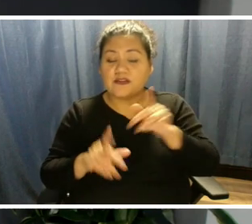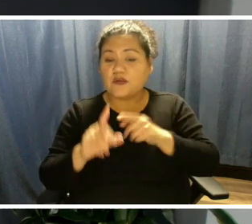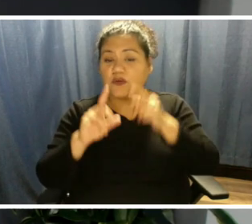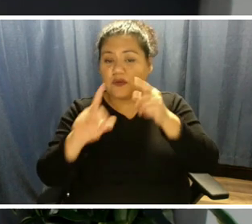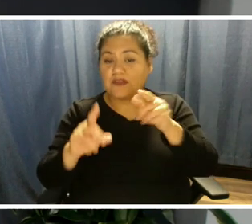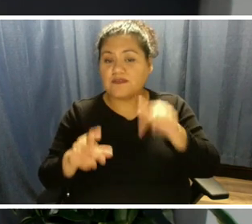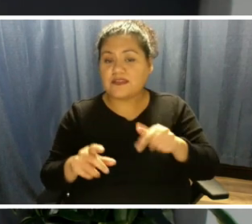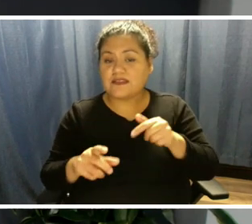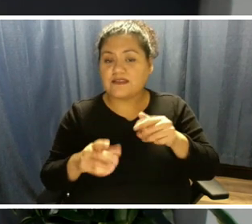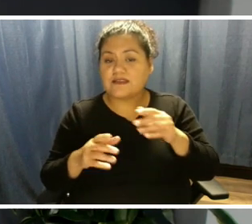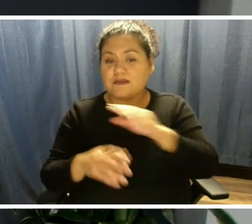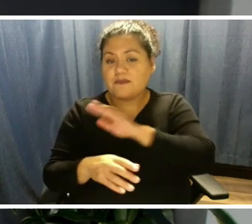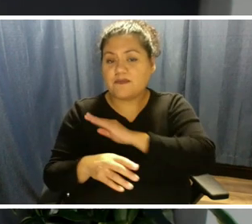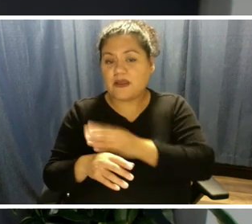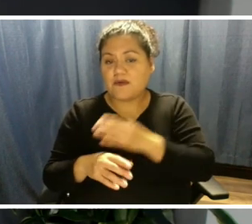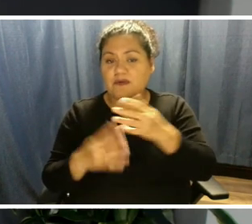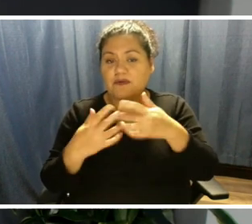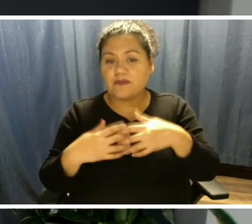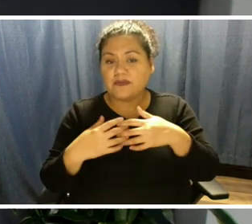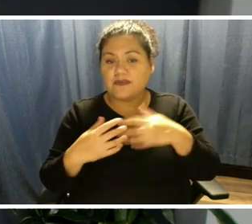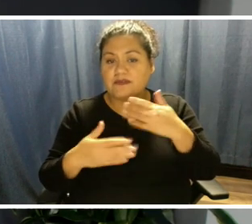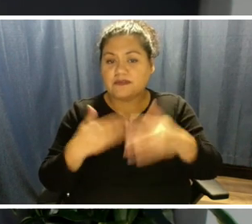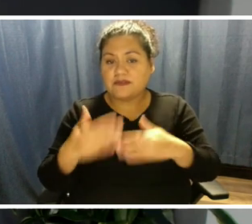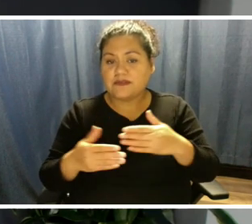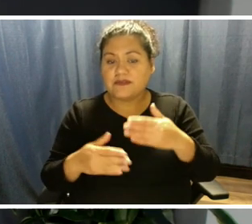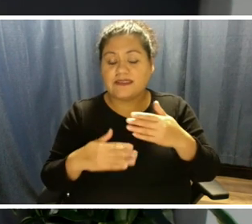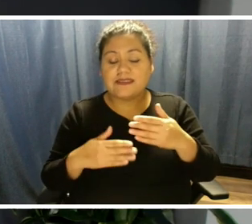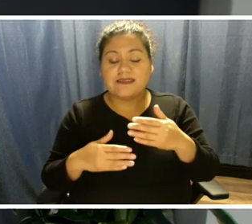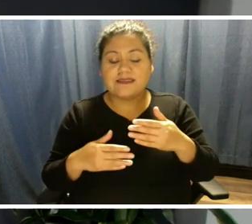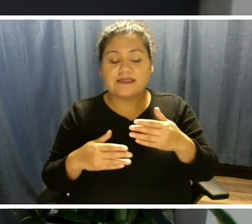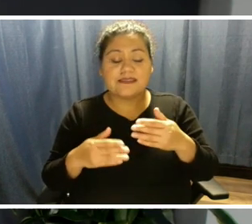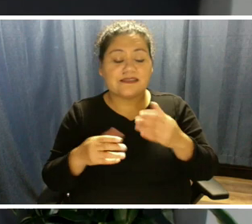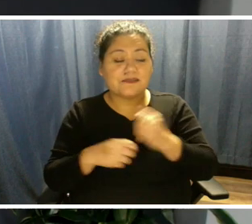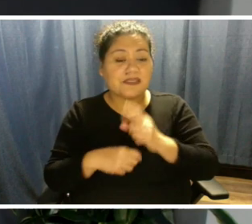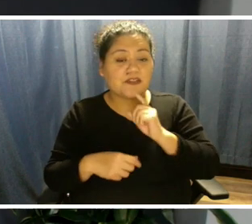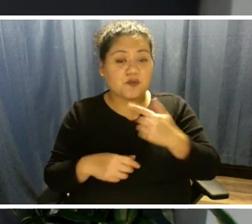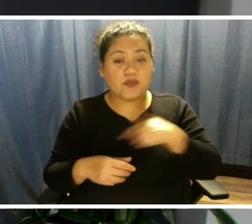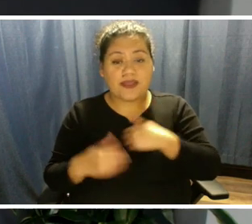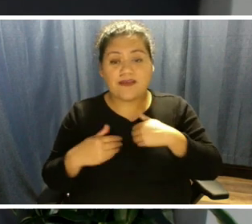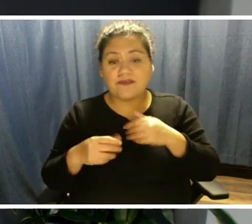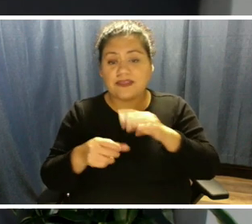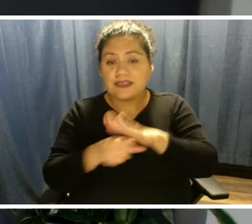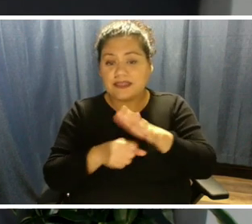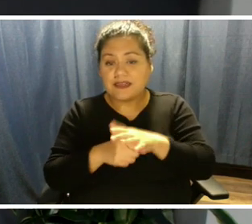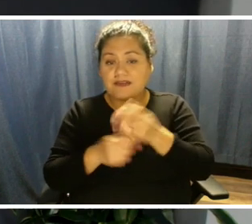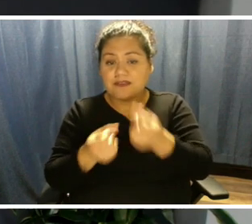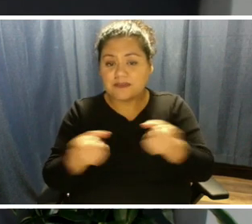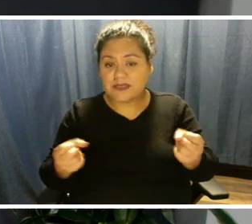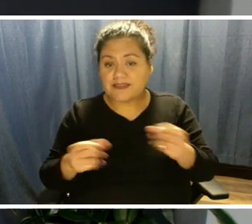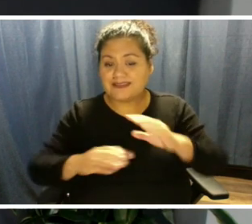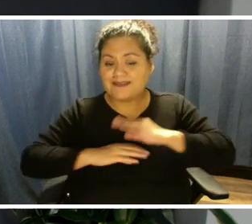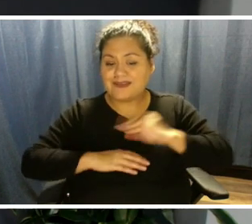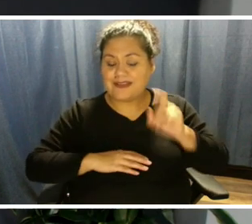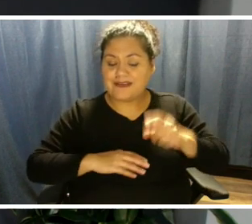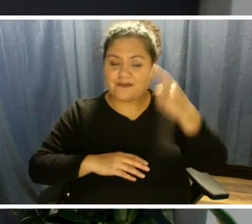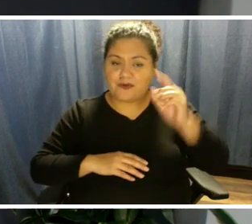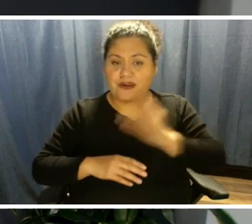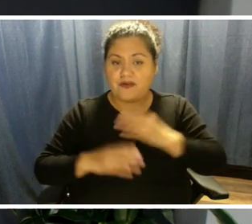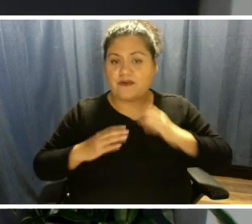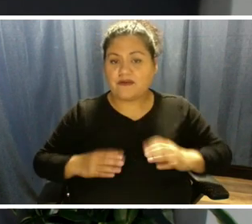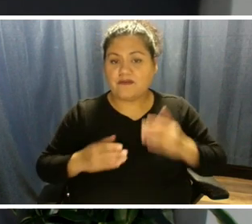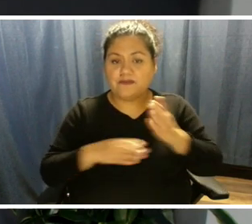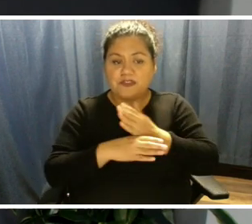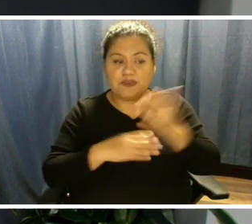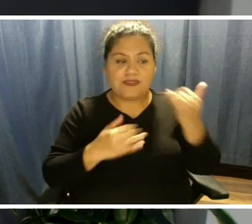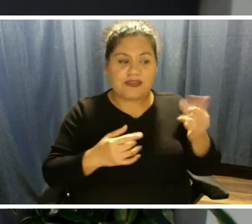process that we're going going through right now is to make sure we have enough supply to meet the needs of our customers between now and 2030.